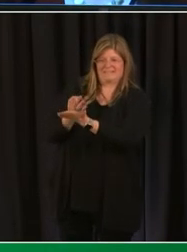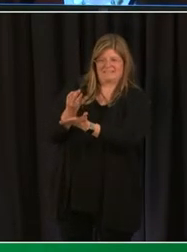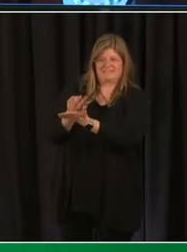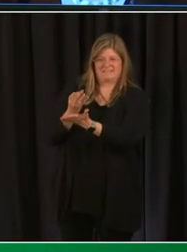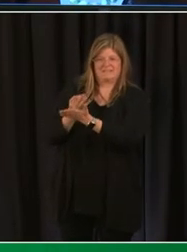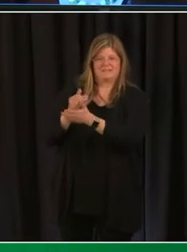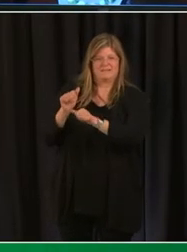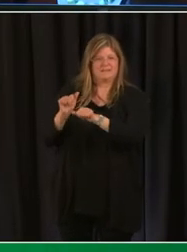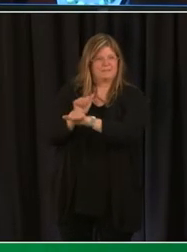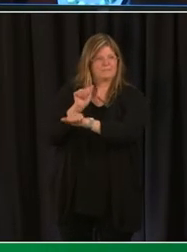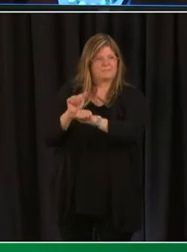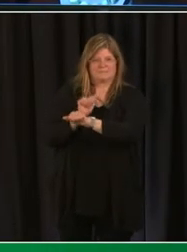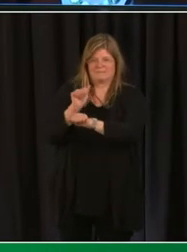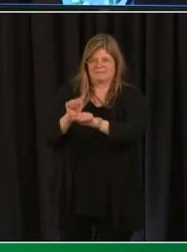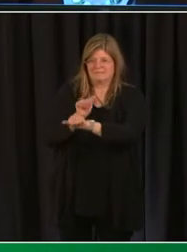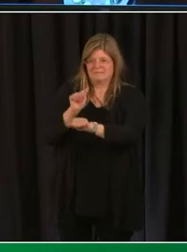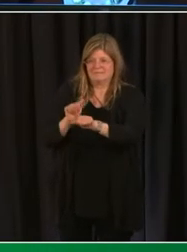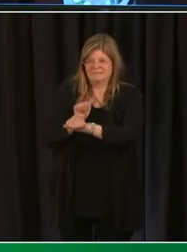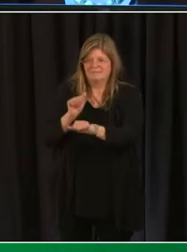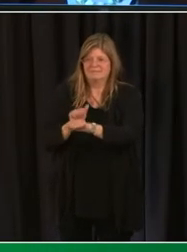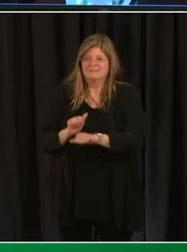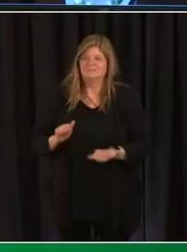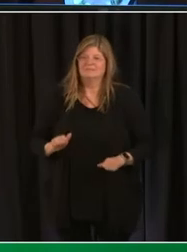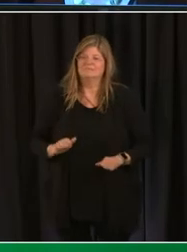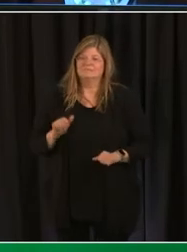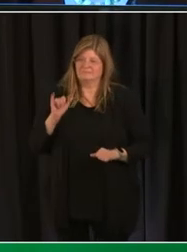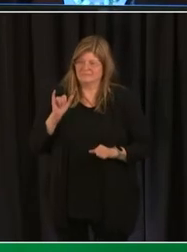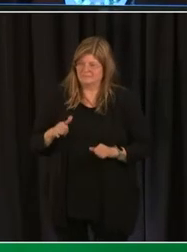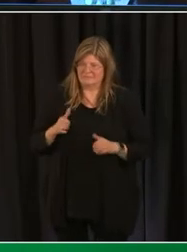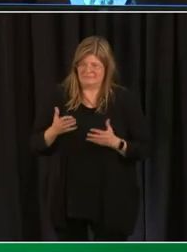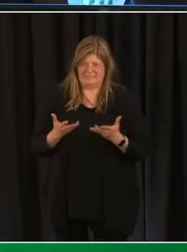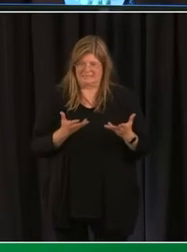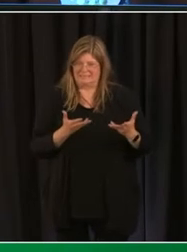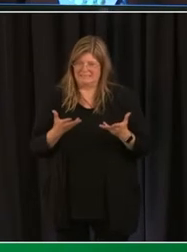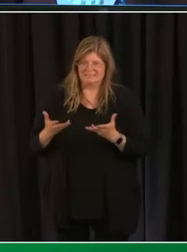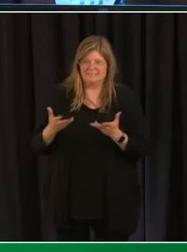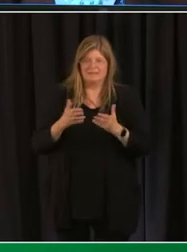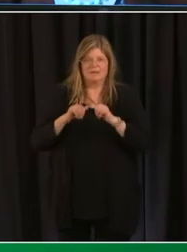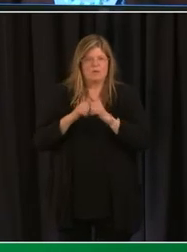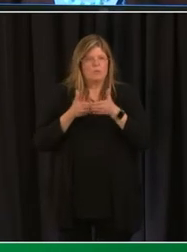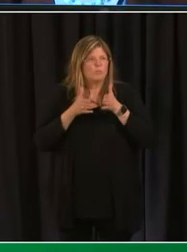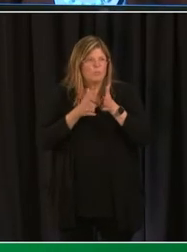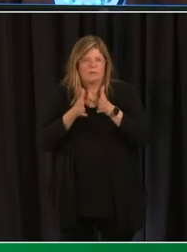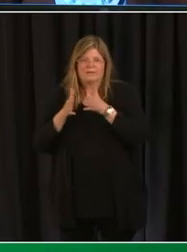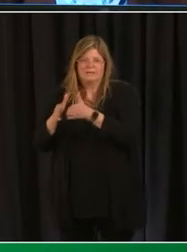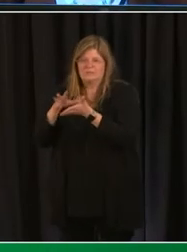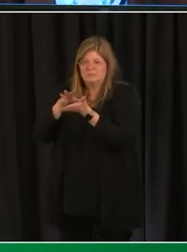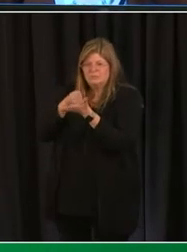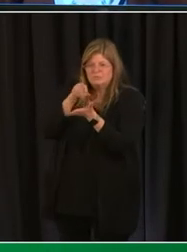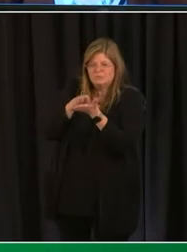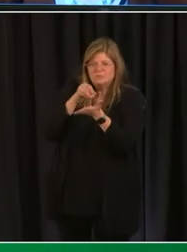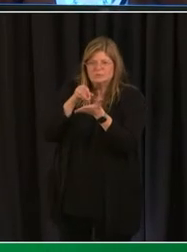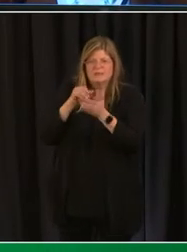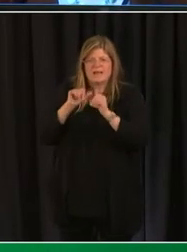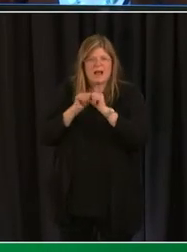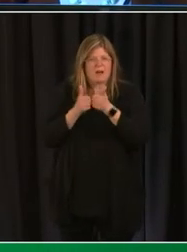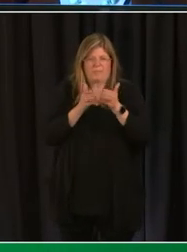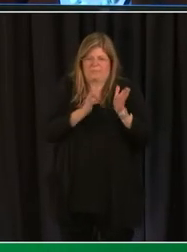to finance the parent was excited that her son is engaged now and also we'll be better prepared for the future